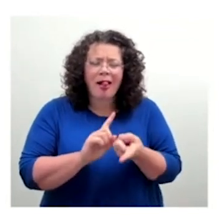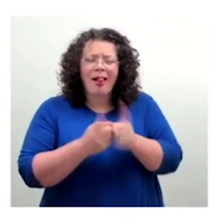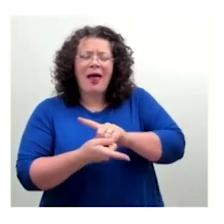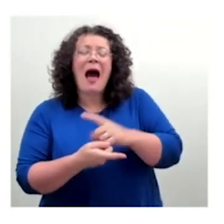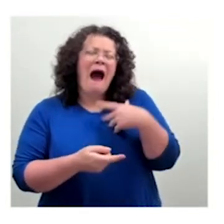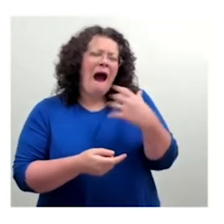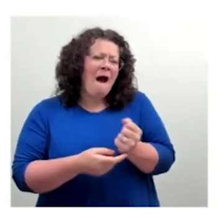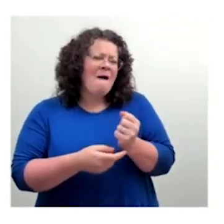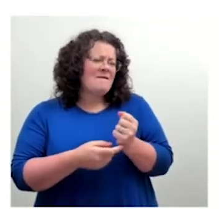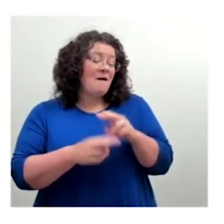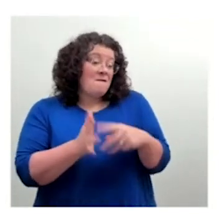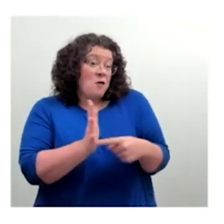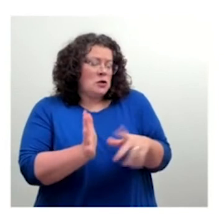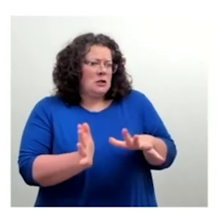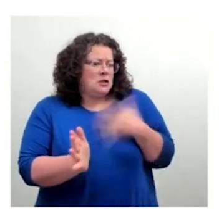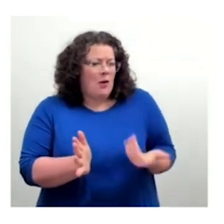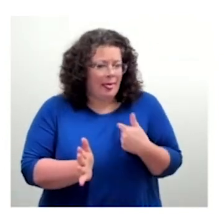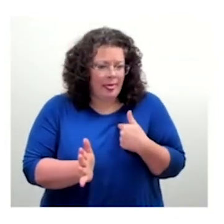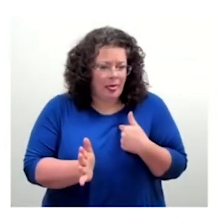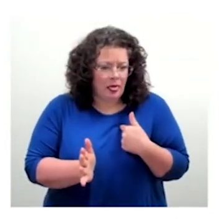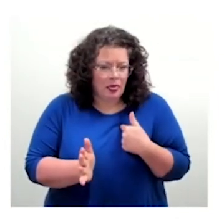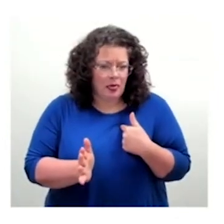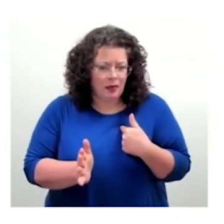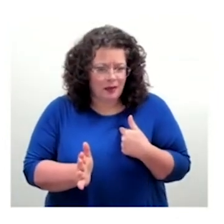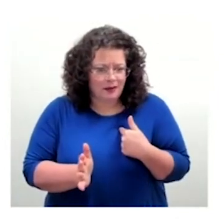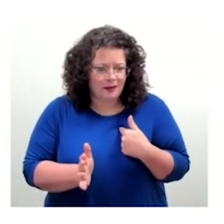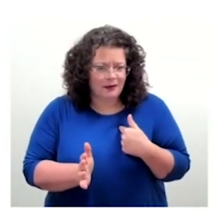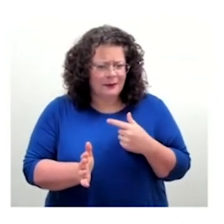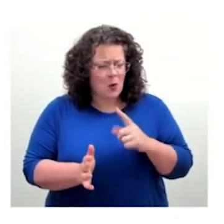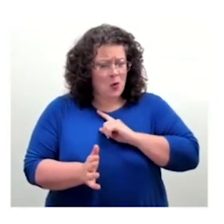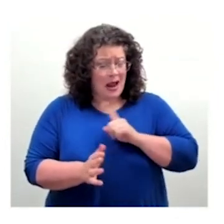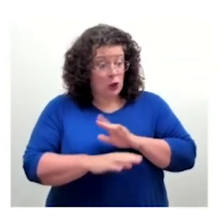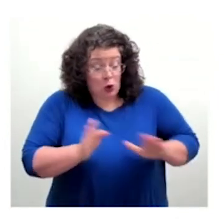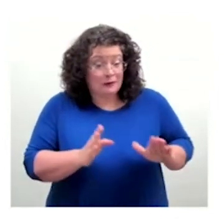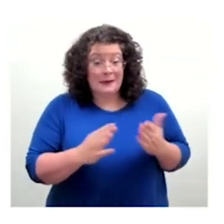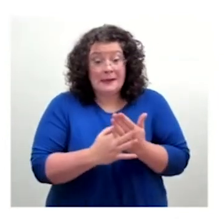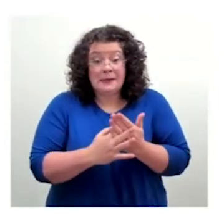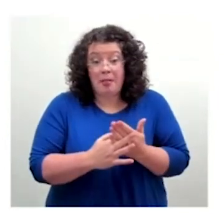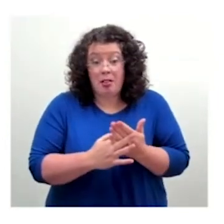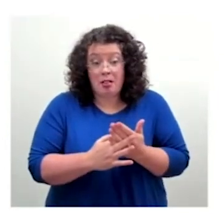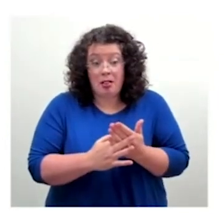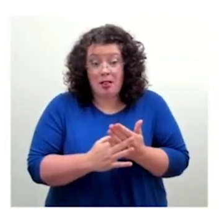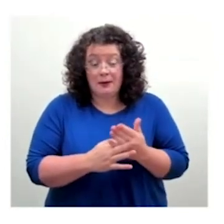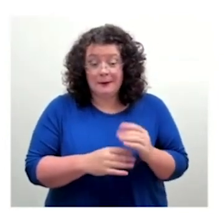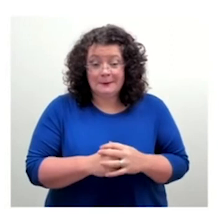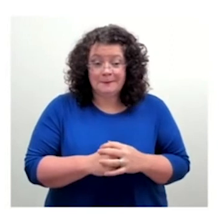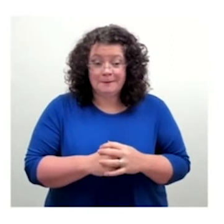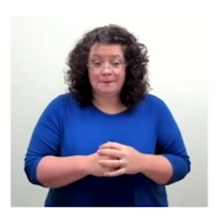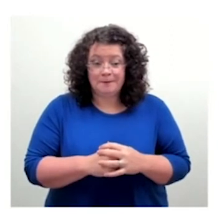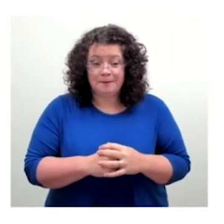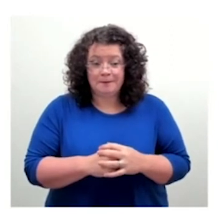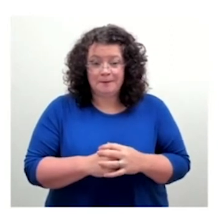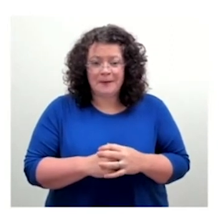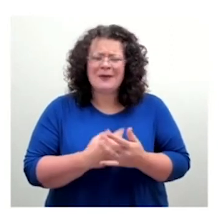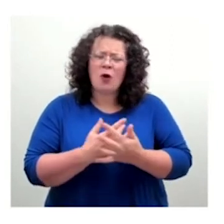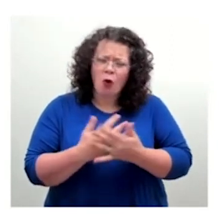know, it's one of those things where there's a lot of accessible fonts knocking around at the minute, and they just don't work. They